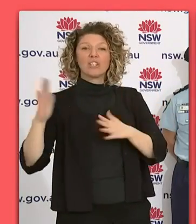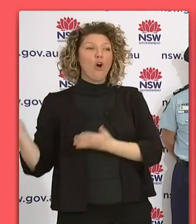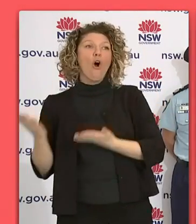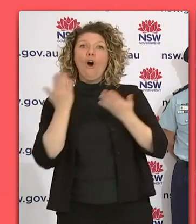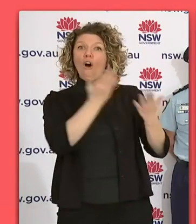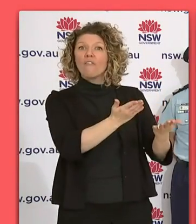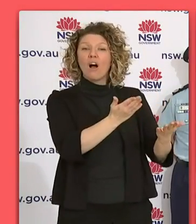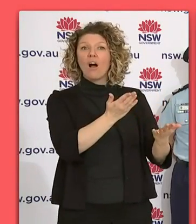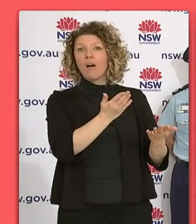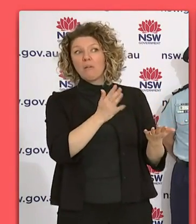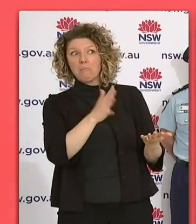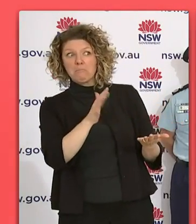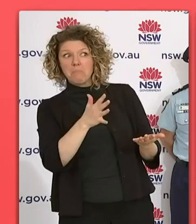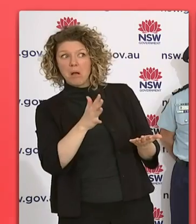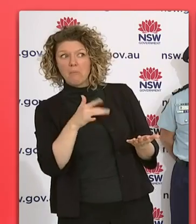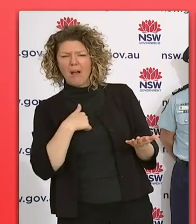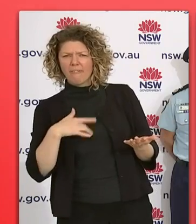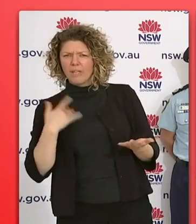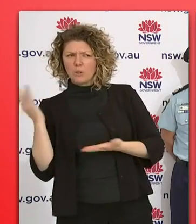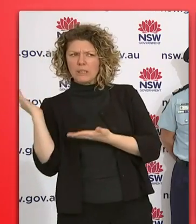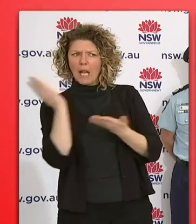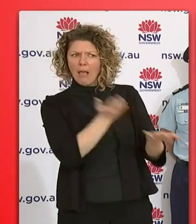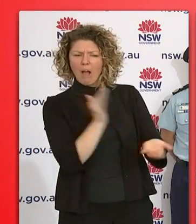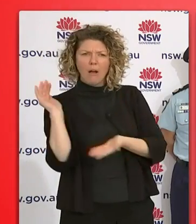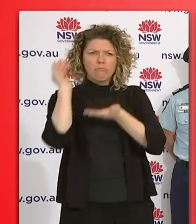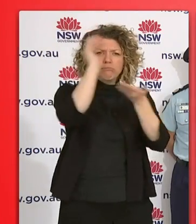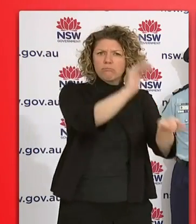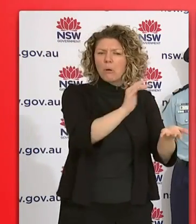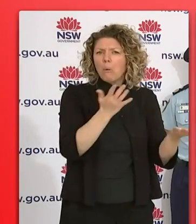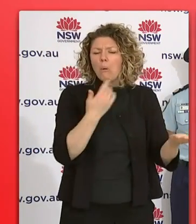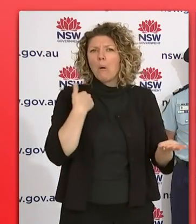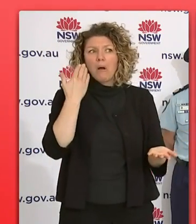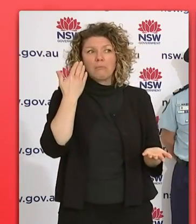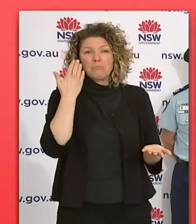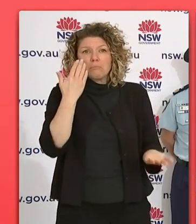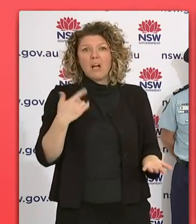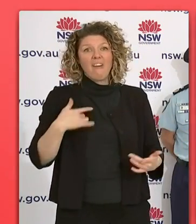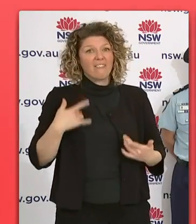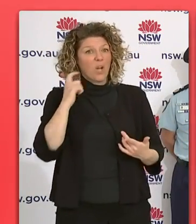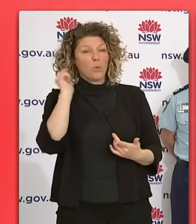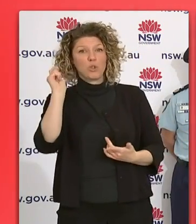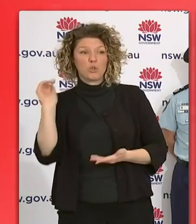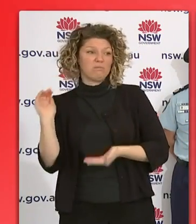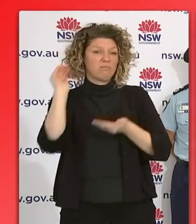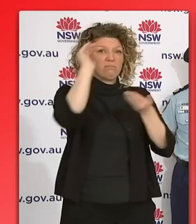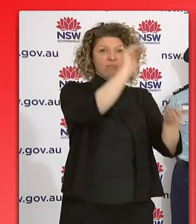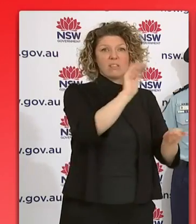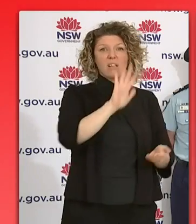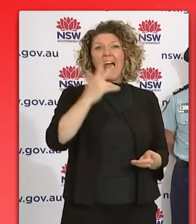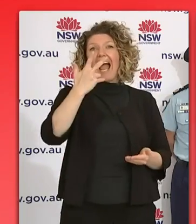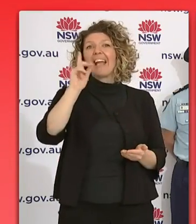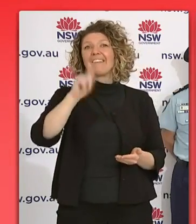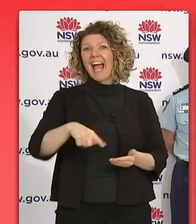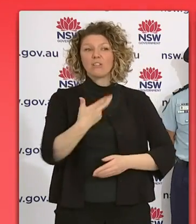in fact, may have already delivered by now. I haven't managed to update this morning, but they were getting vaccines up there as quickly as possible. They were getting about 8